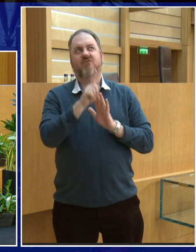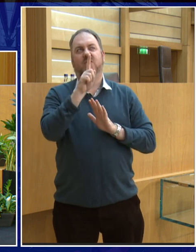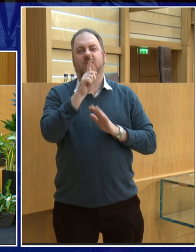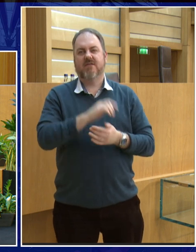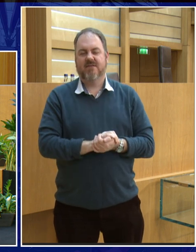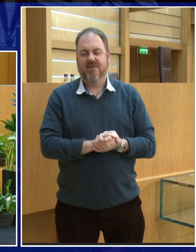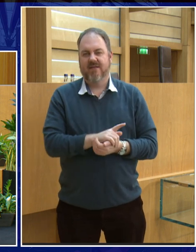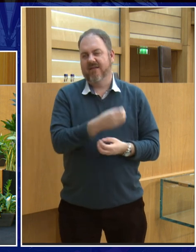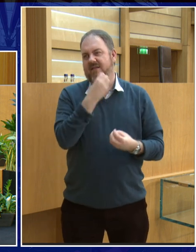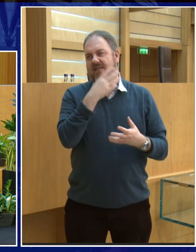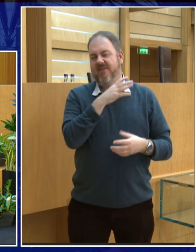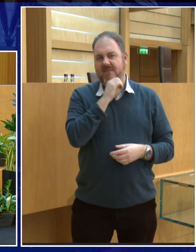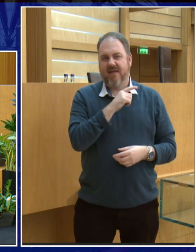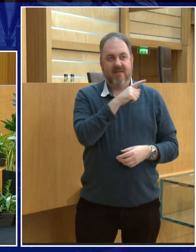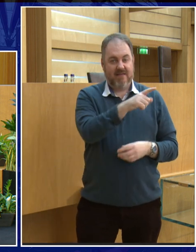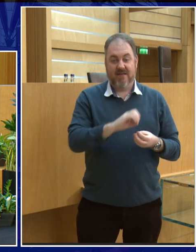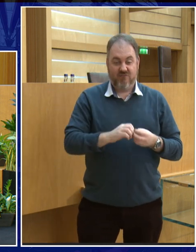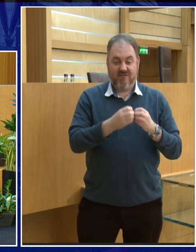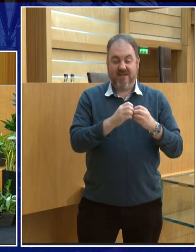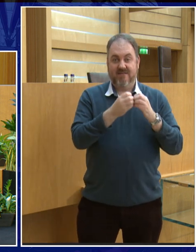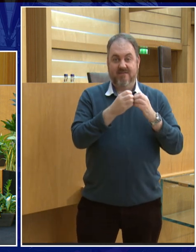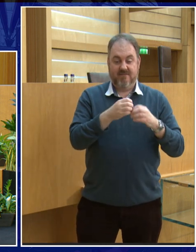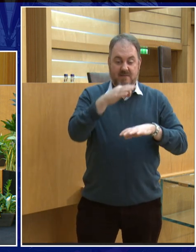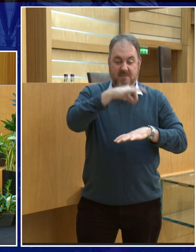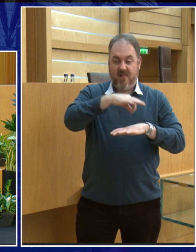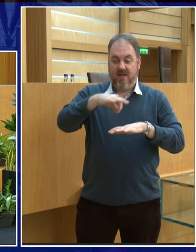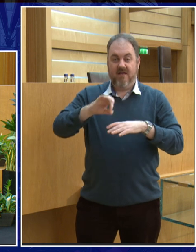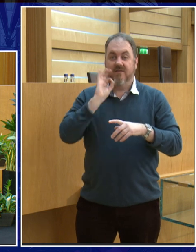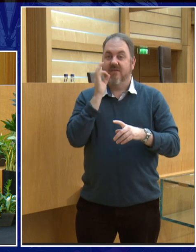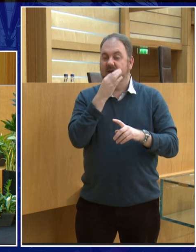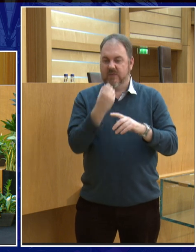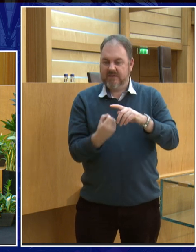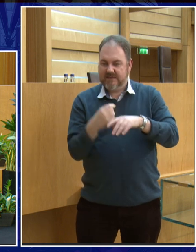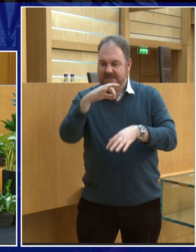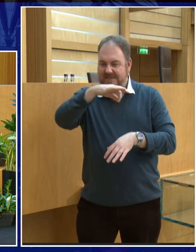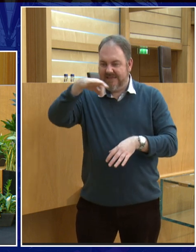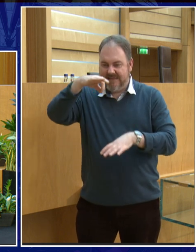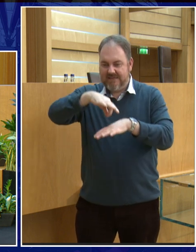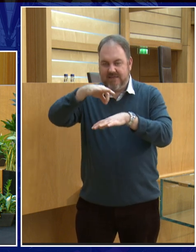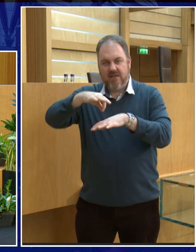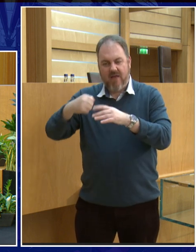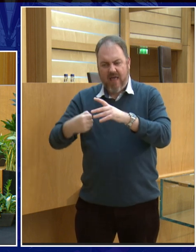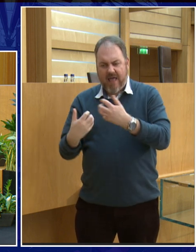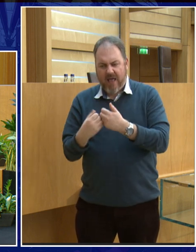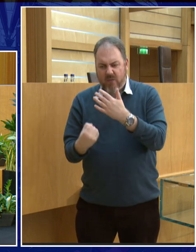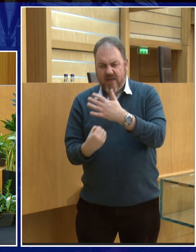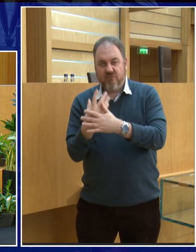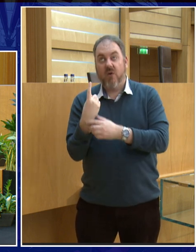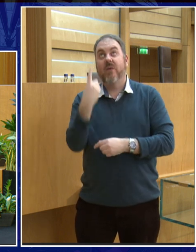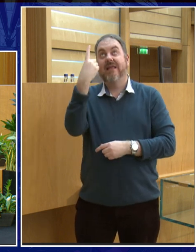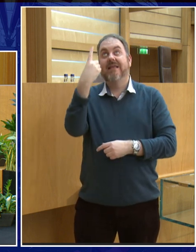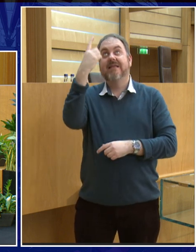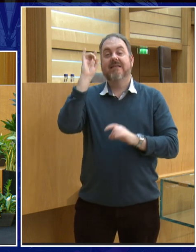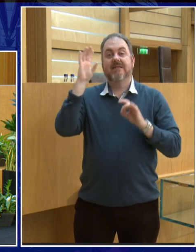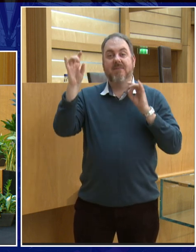into space and left some seeds behind. Then he sent it out to schools. And so, it was quite interesting to see if the seeds that had been in space were any different than the seeds that were stayed on Earth.